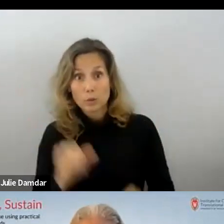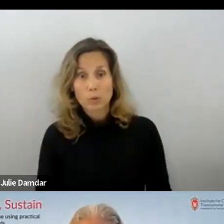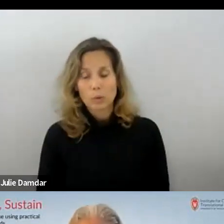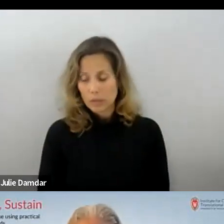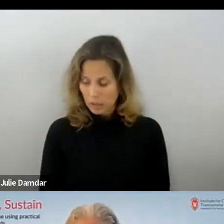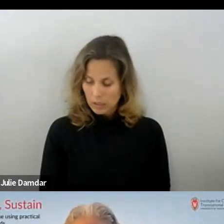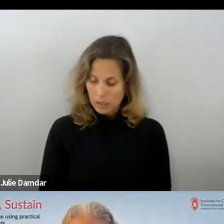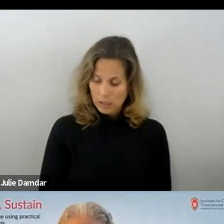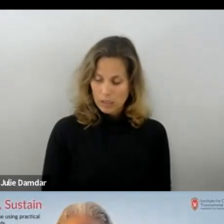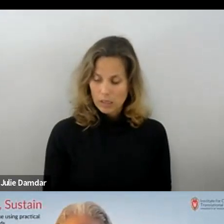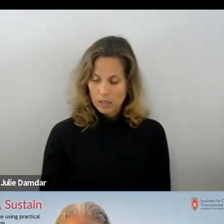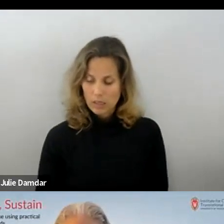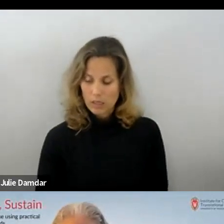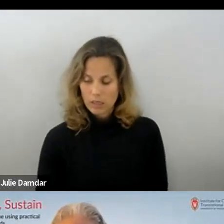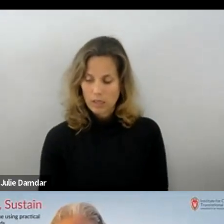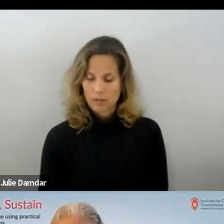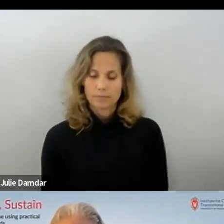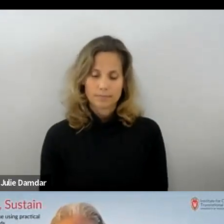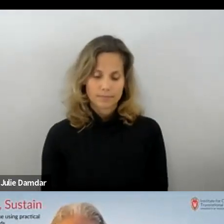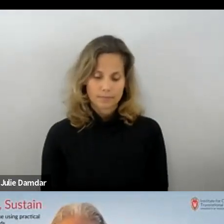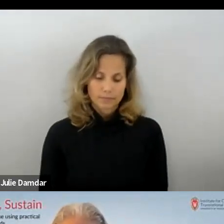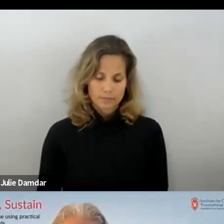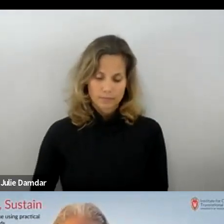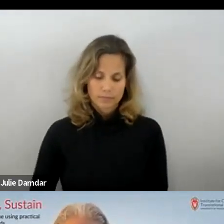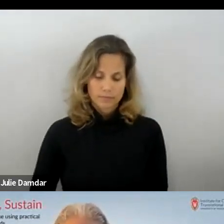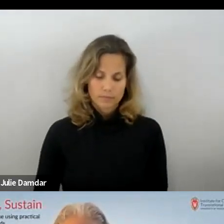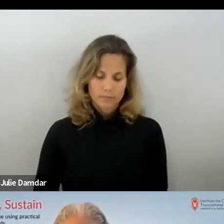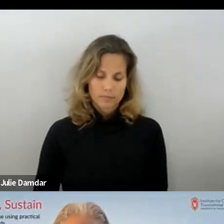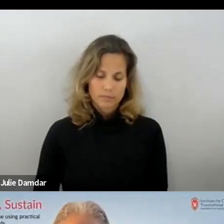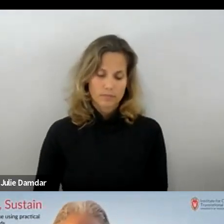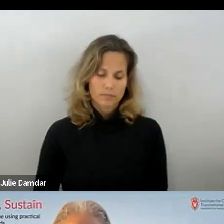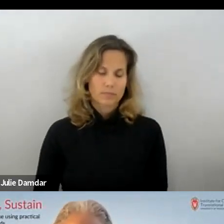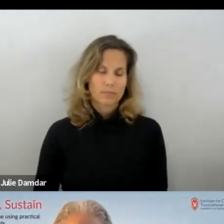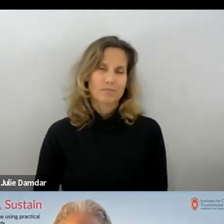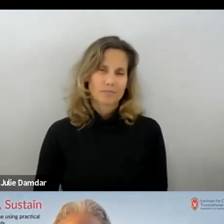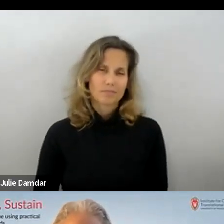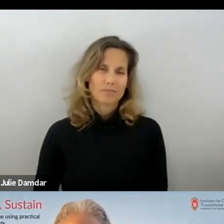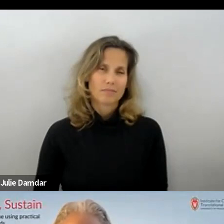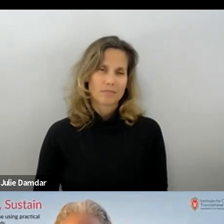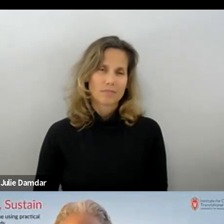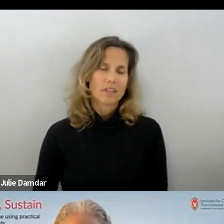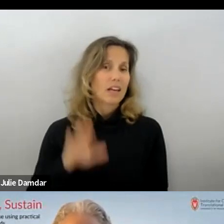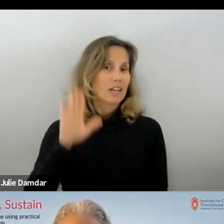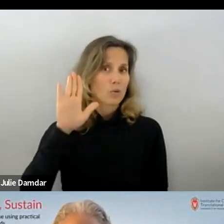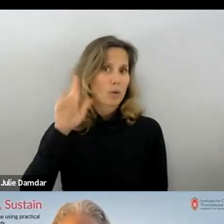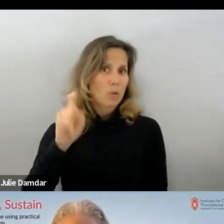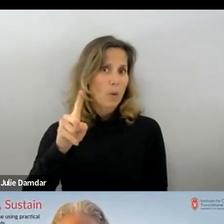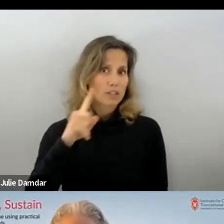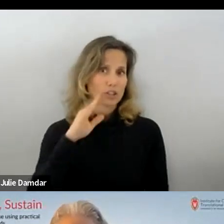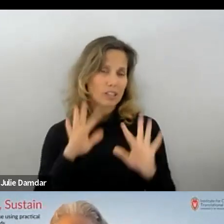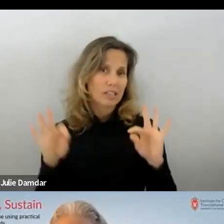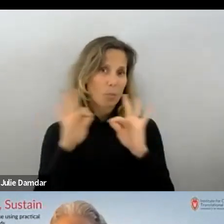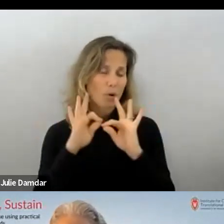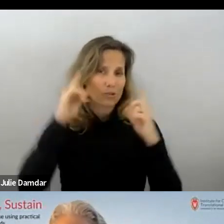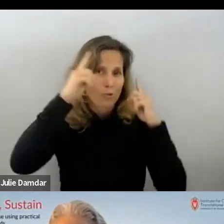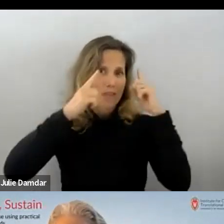It's a great question and, and I think you do have to think carefully about it. You know, for instance, in our,